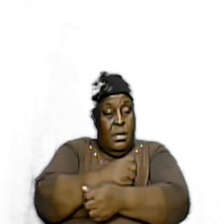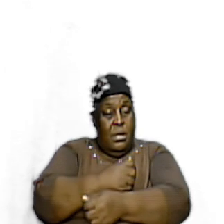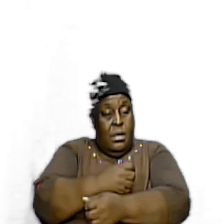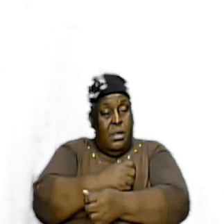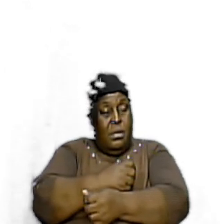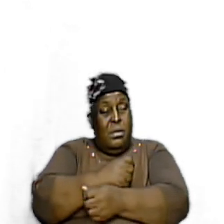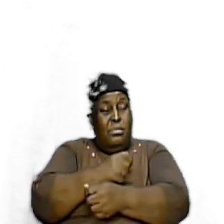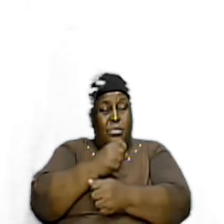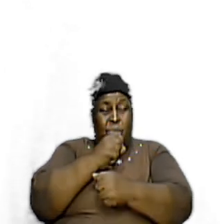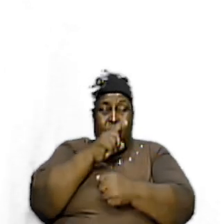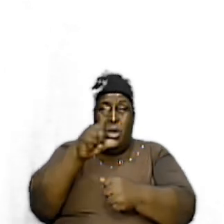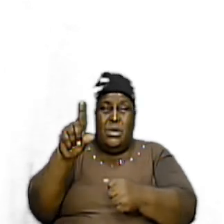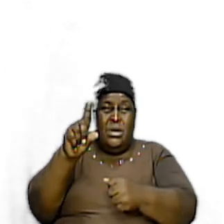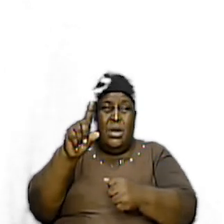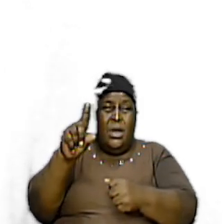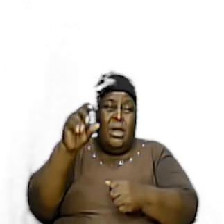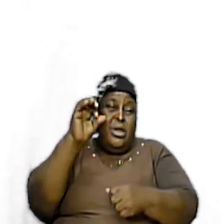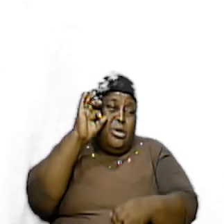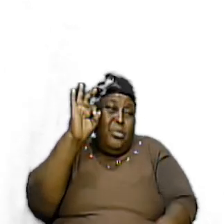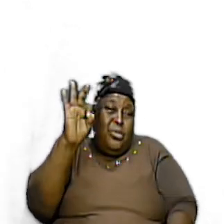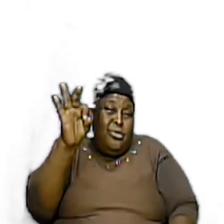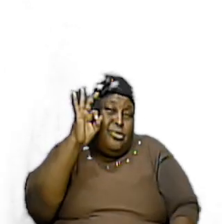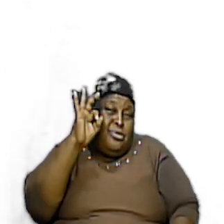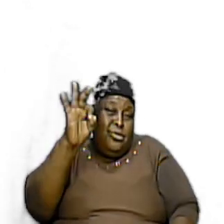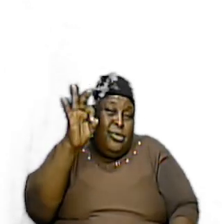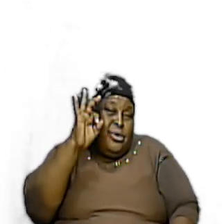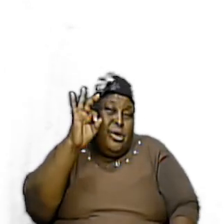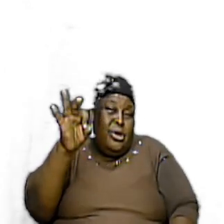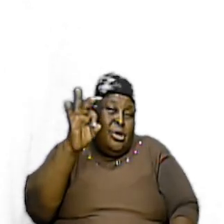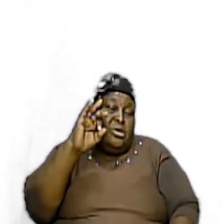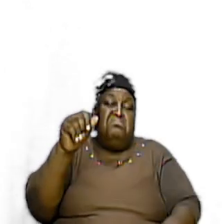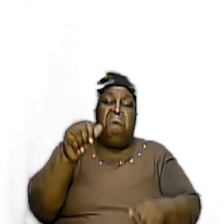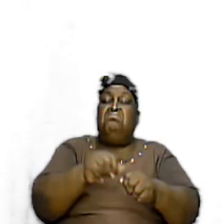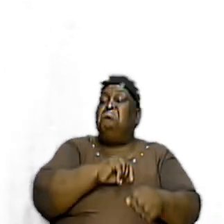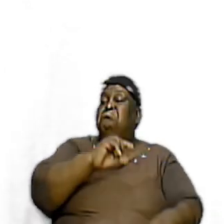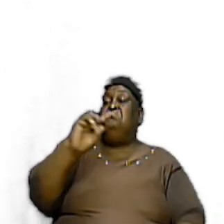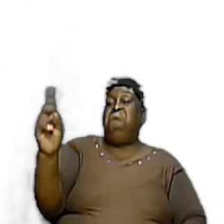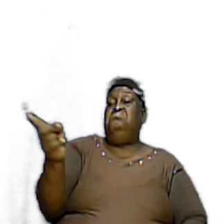around and they're preaching everywhere